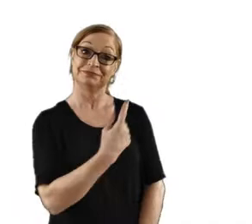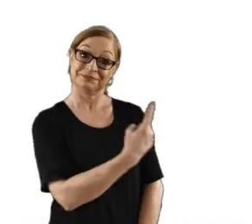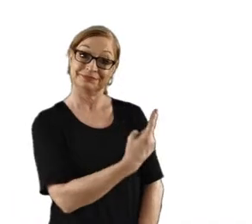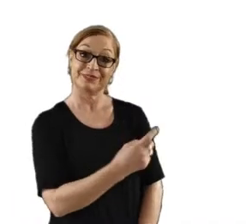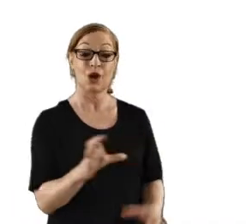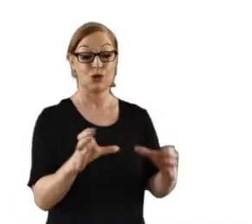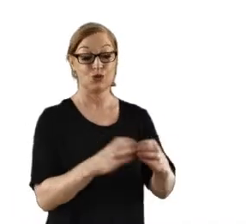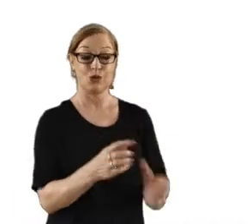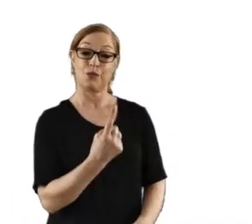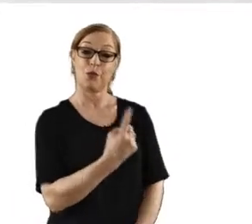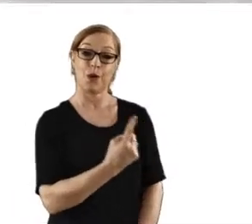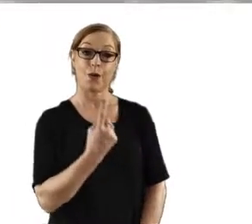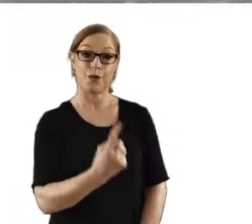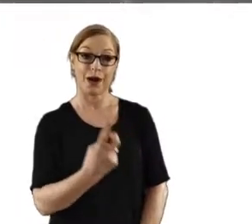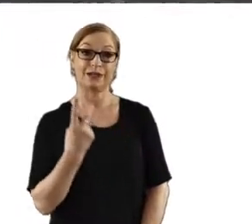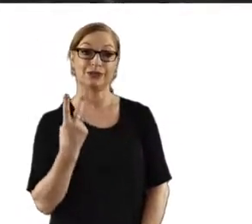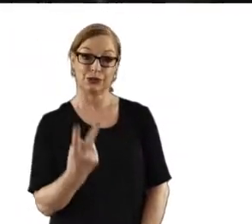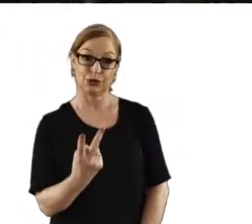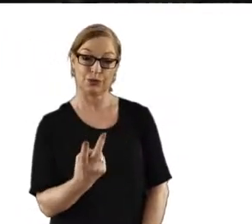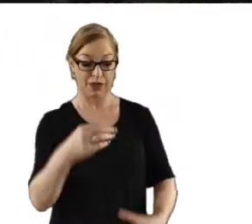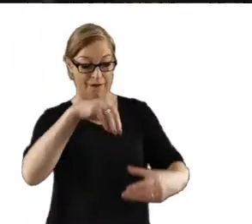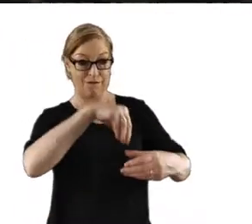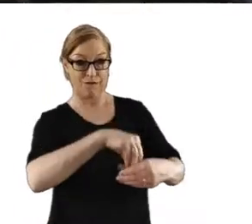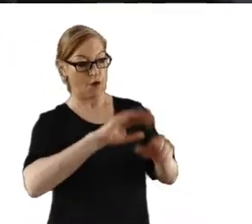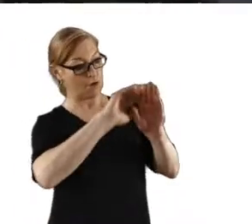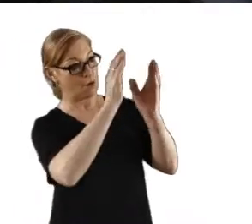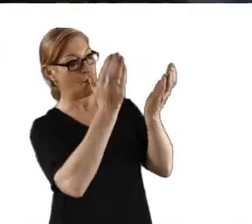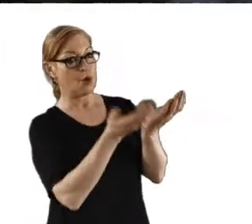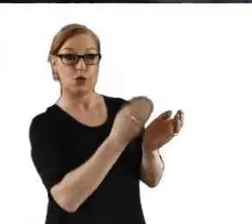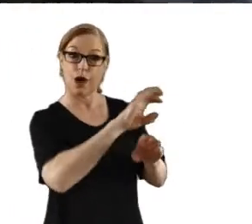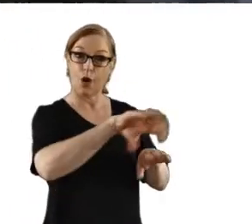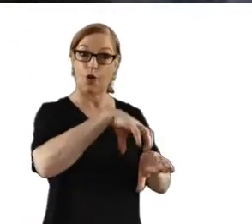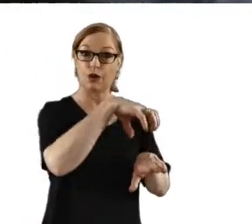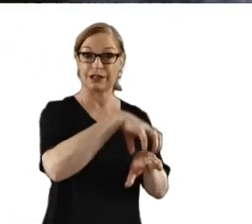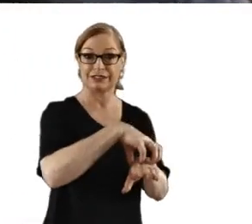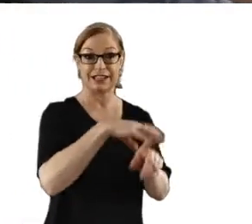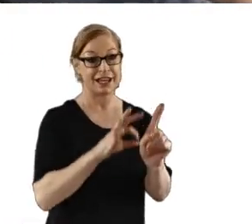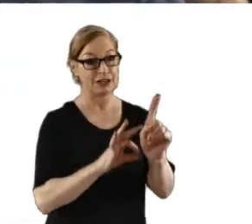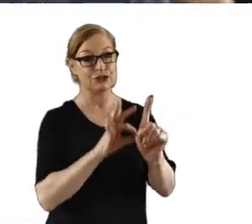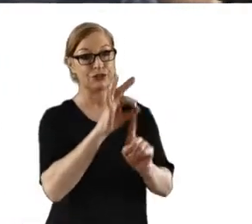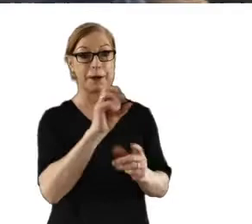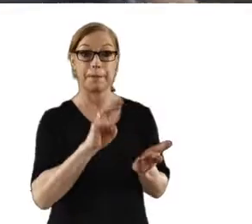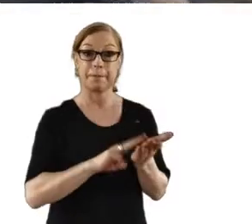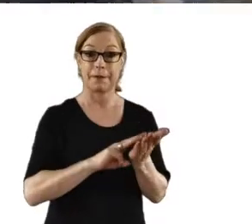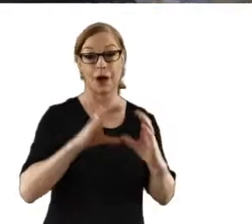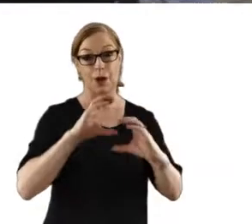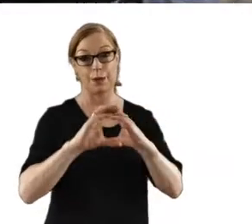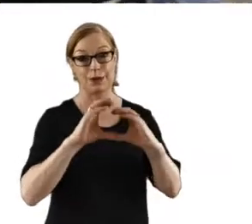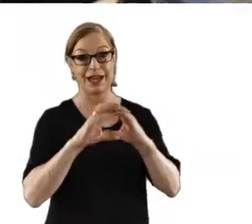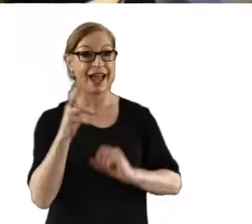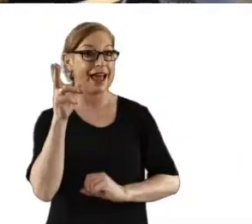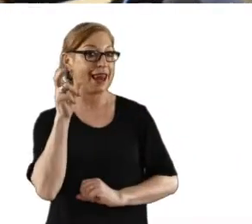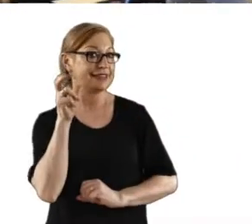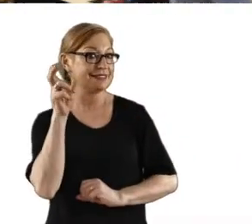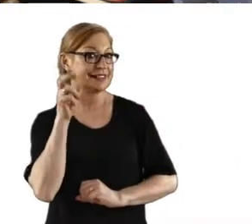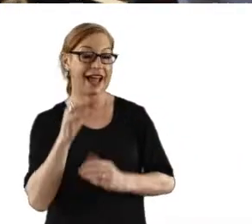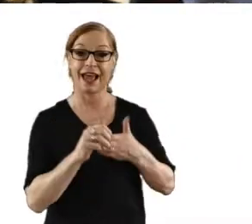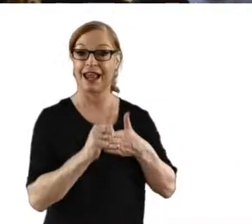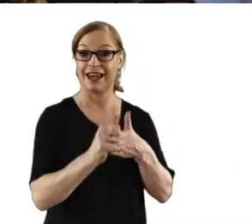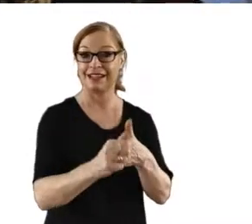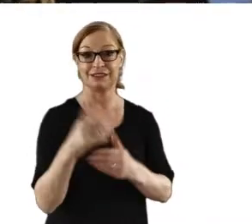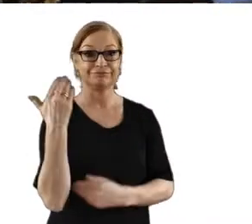Toastmasters Division 112 are part of a worldwide organisation which increases members' communication, listening,